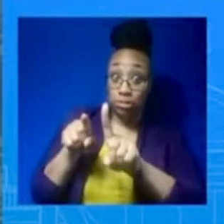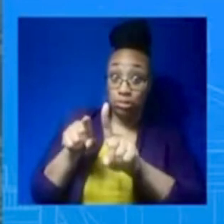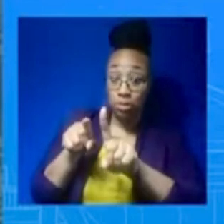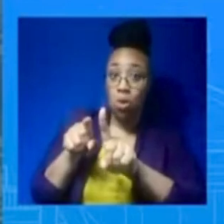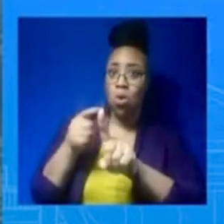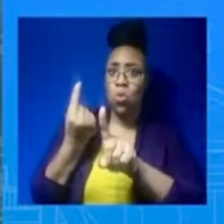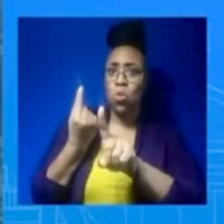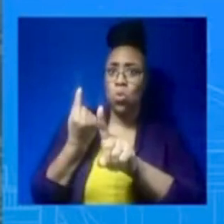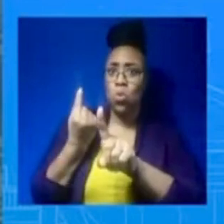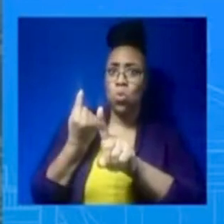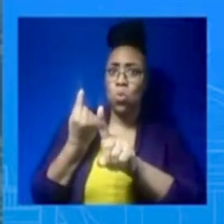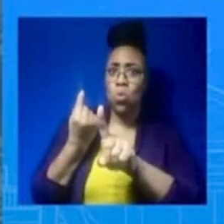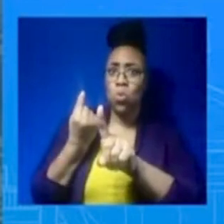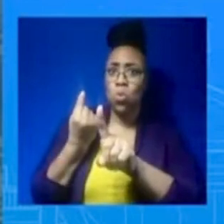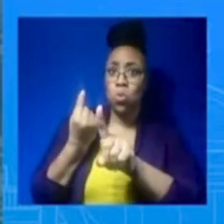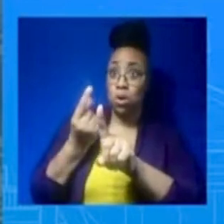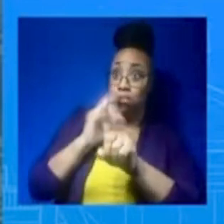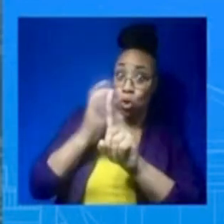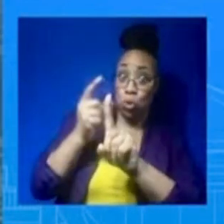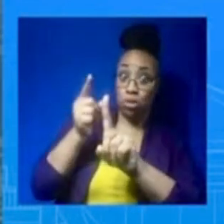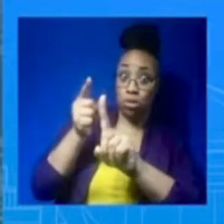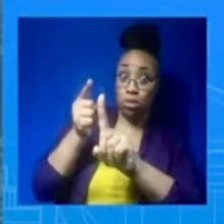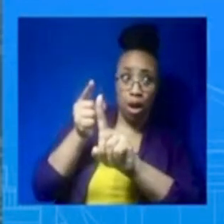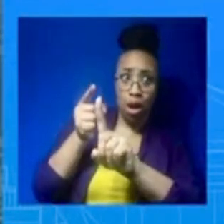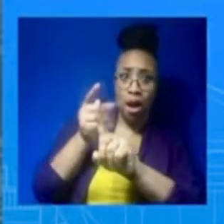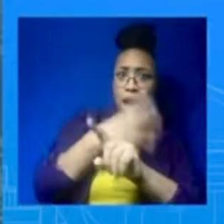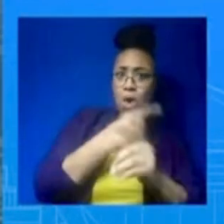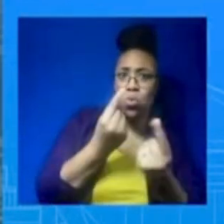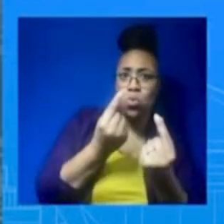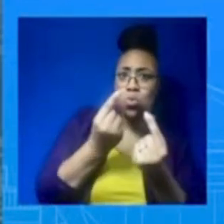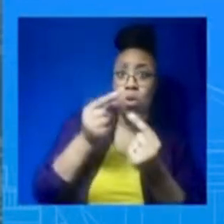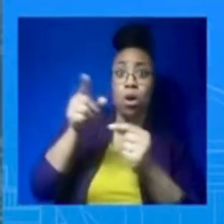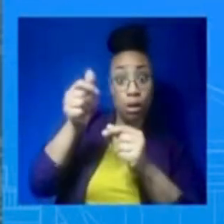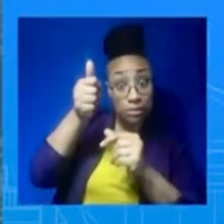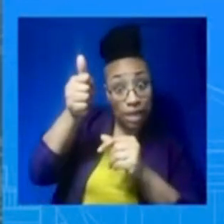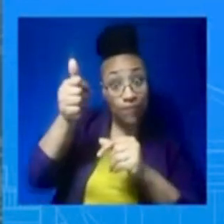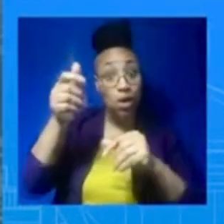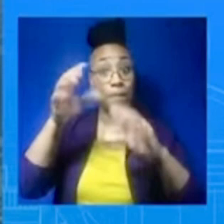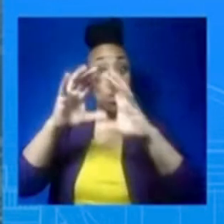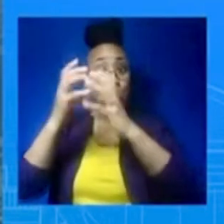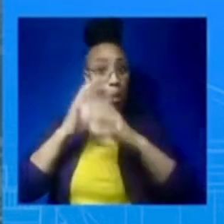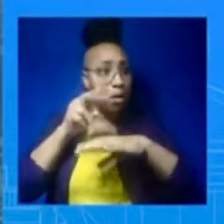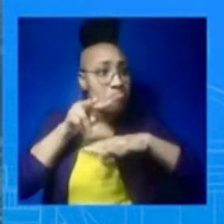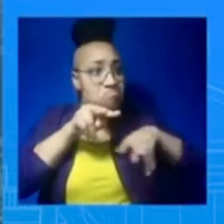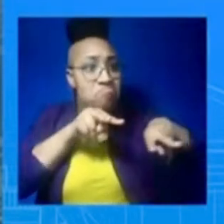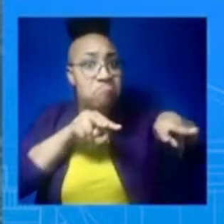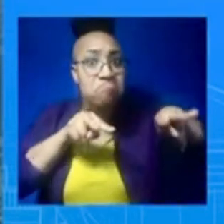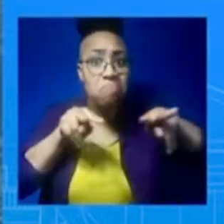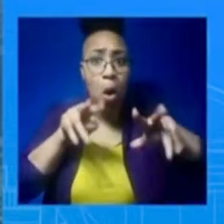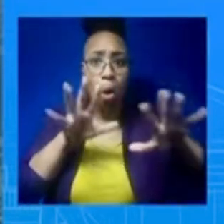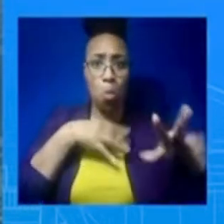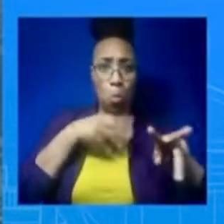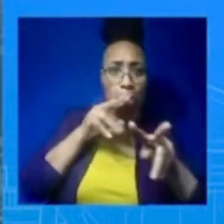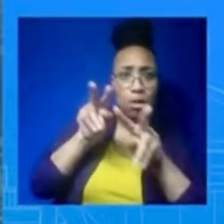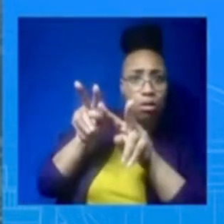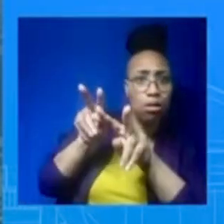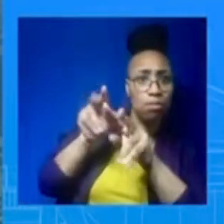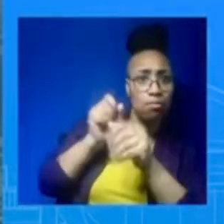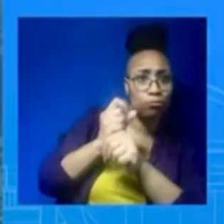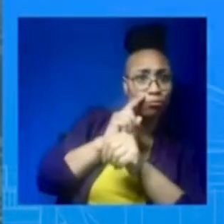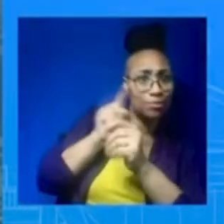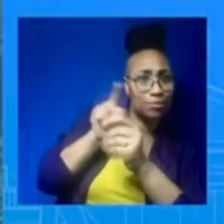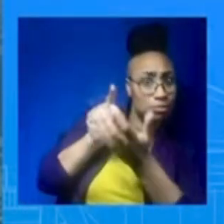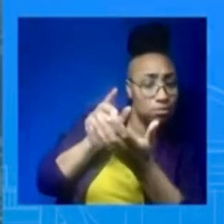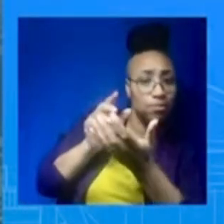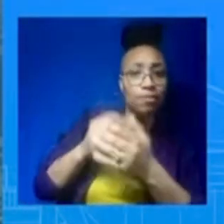or recreational use or a weather balloon and therefore benign, which is what the intelligence community thinks? Isn't that a better outcome than to have